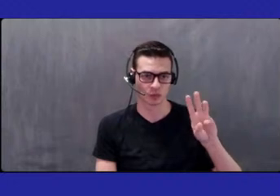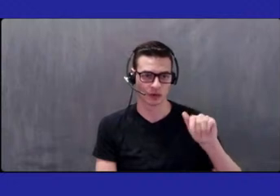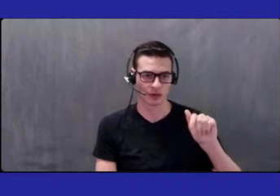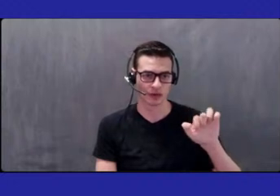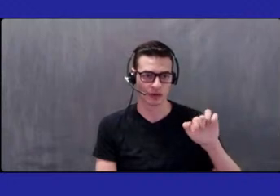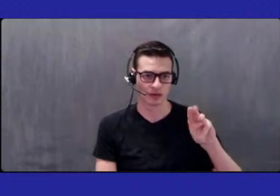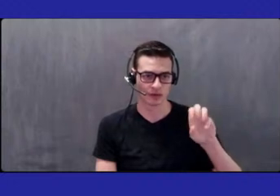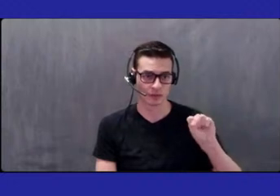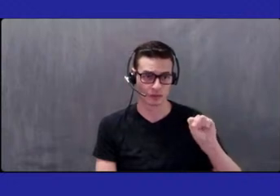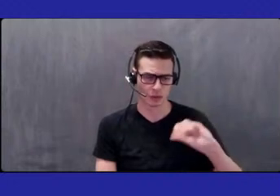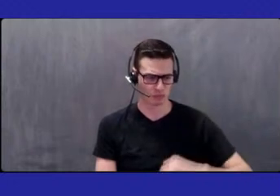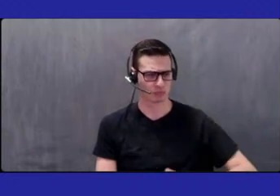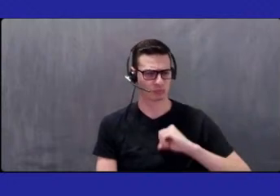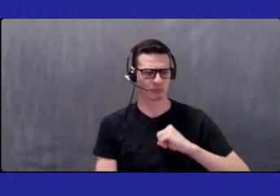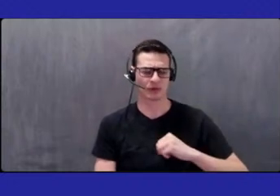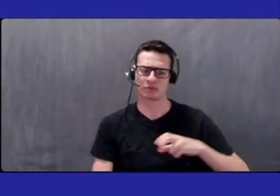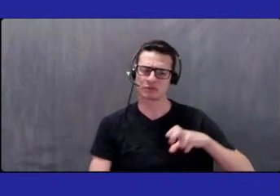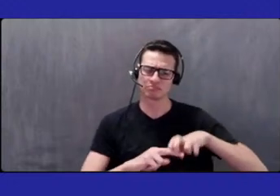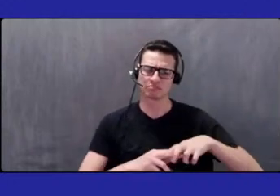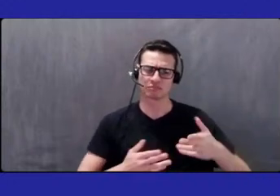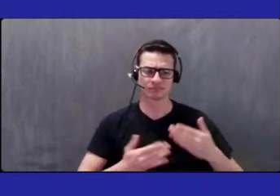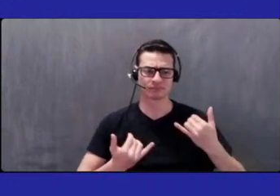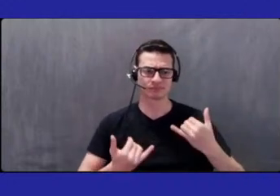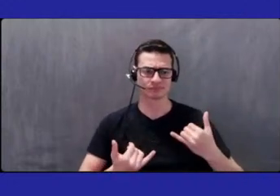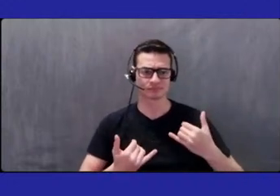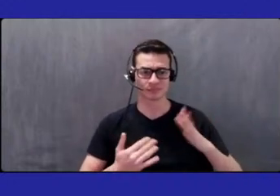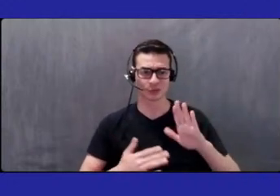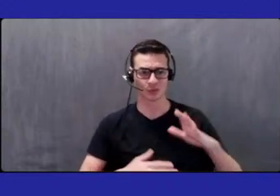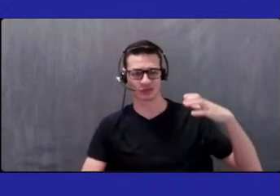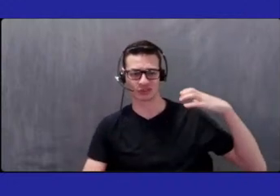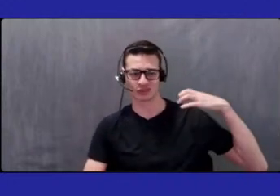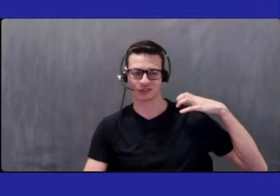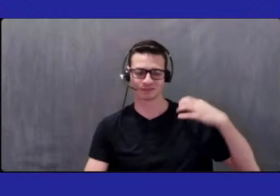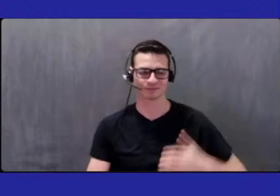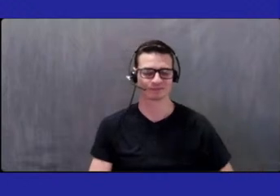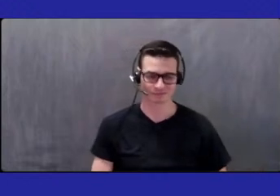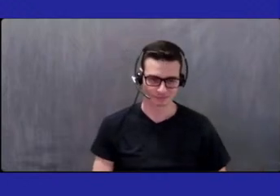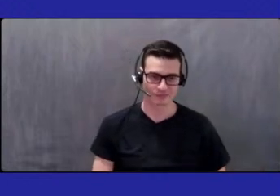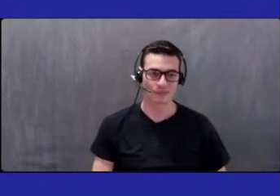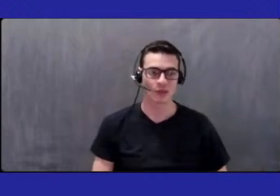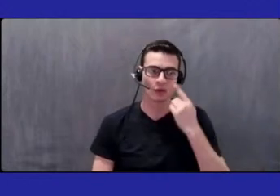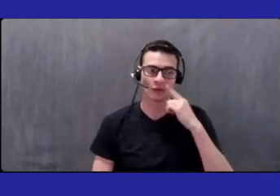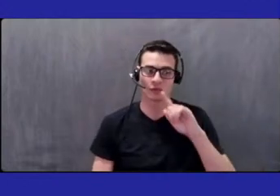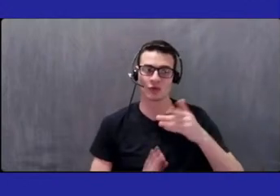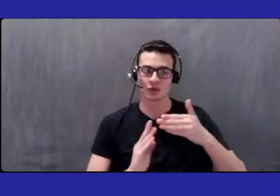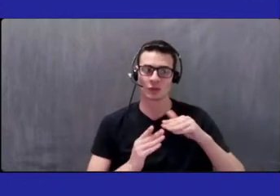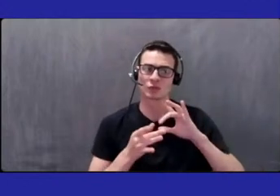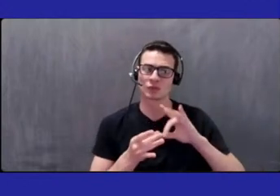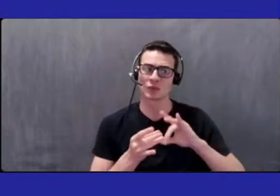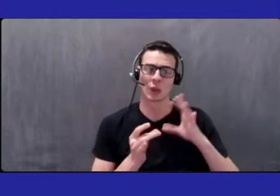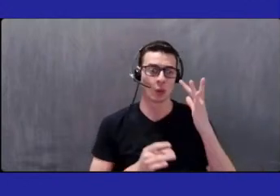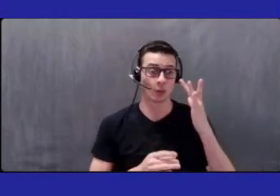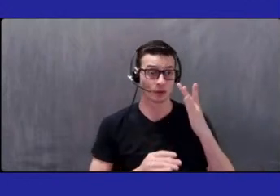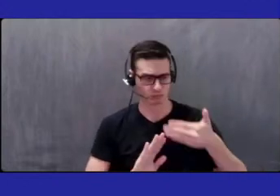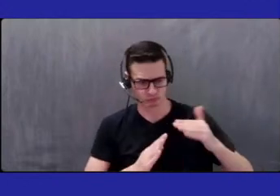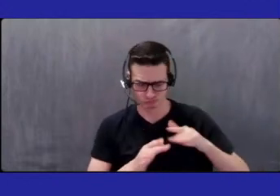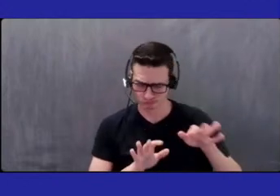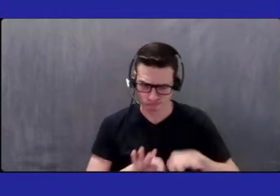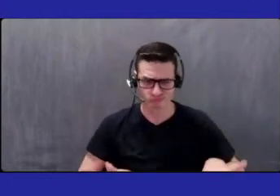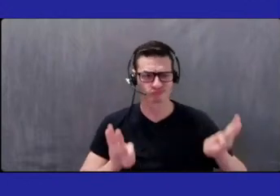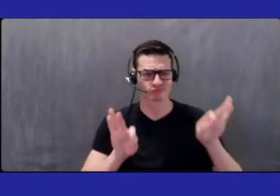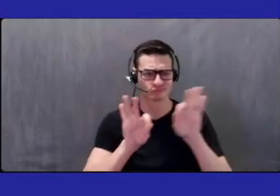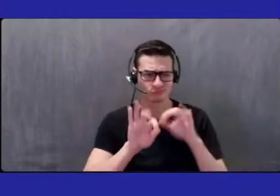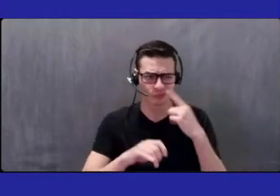to sit here today as your Chair of Community Relations because community is so important to all of us.